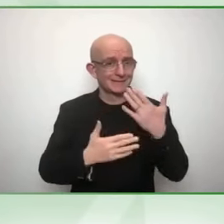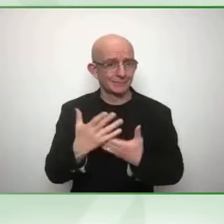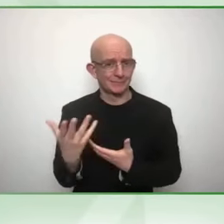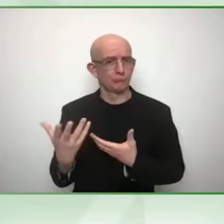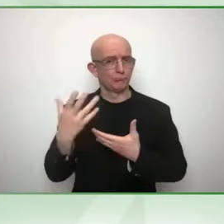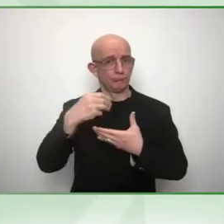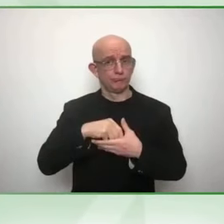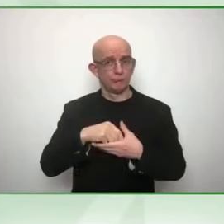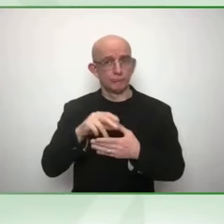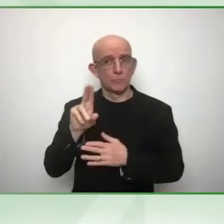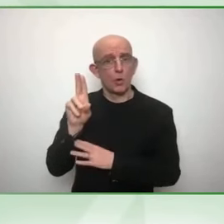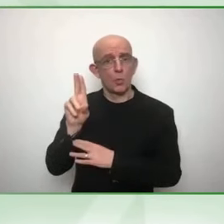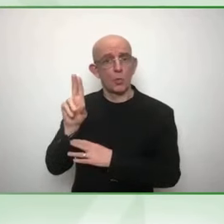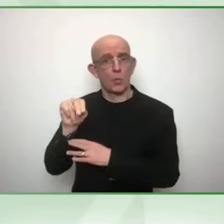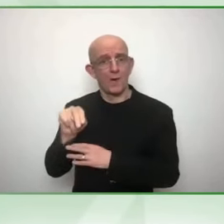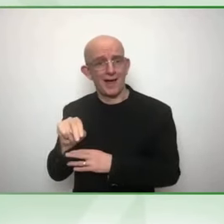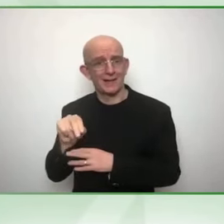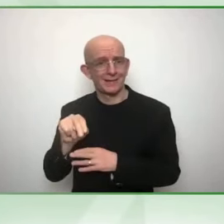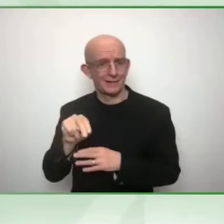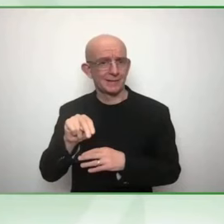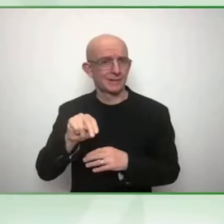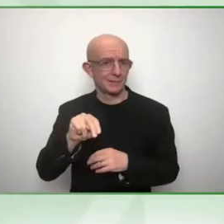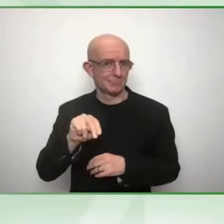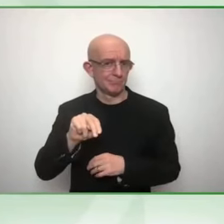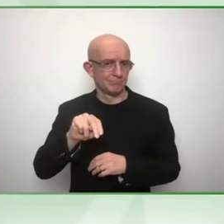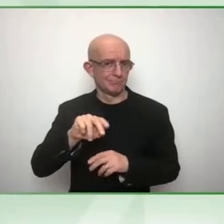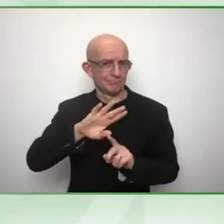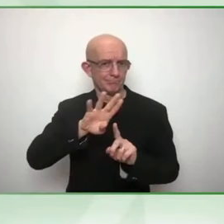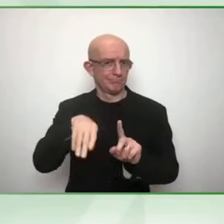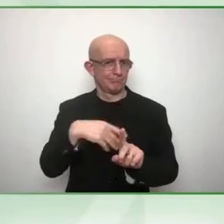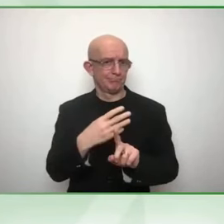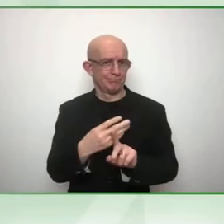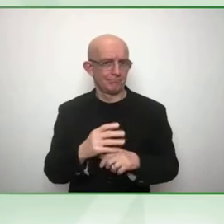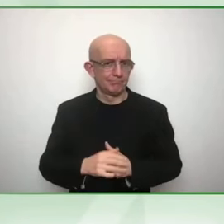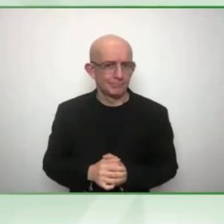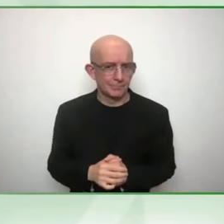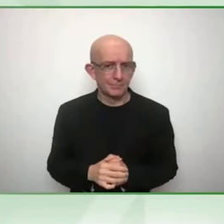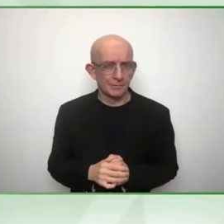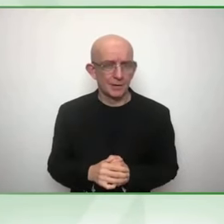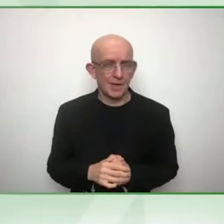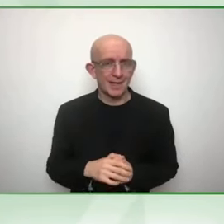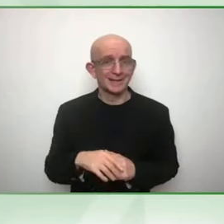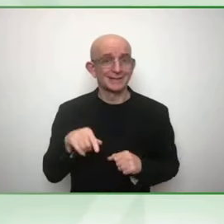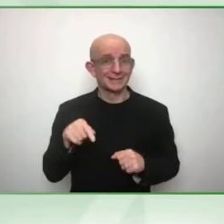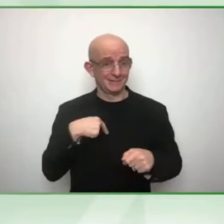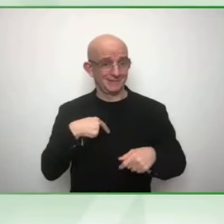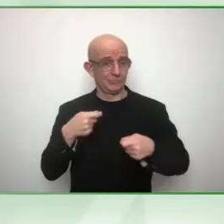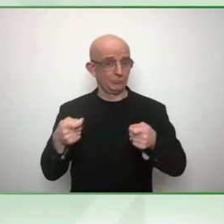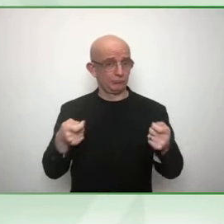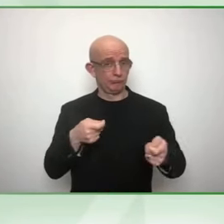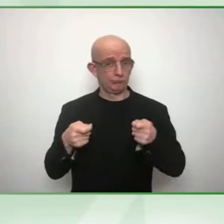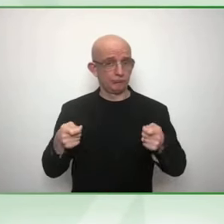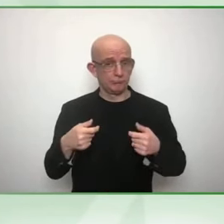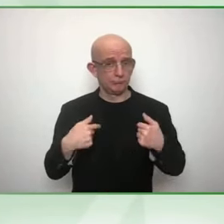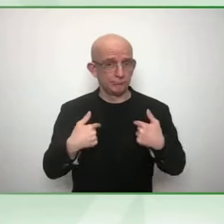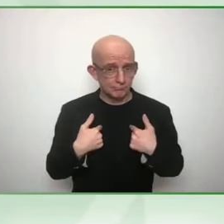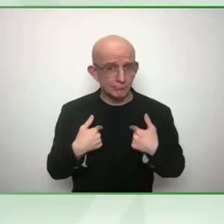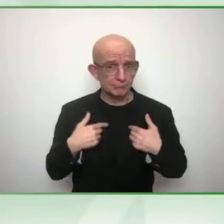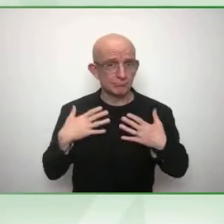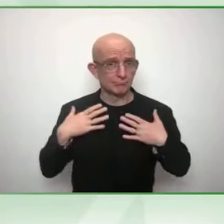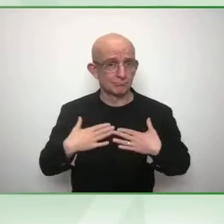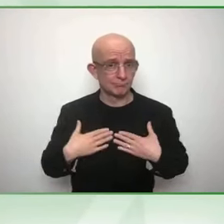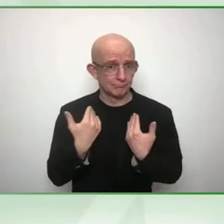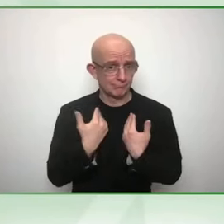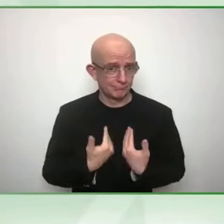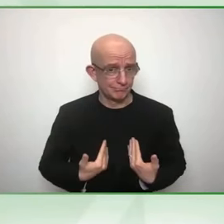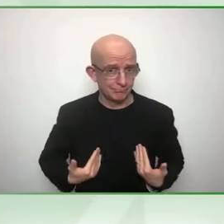really the vision of the SDGs cannot be achieved without creating a truly inclusive society that integrates